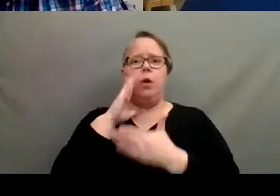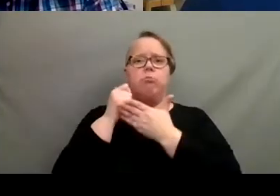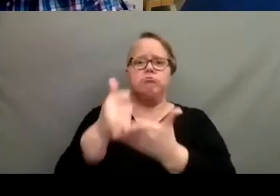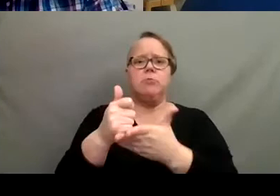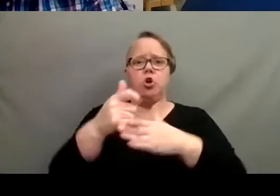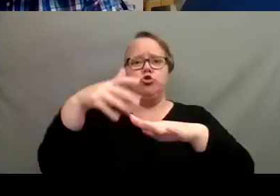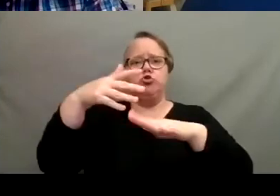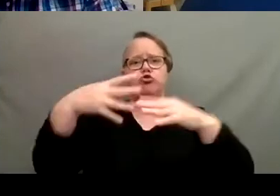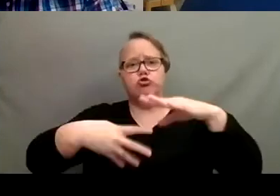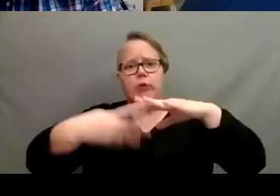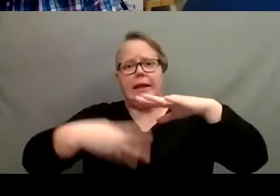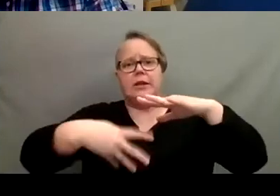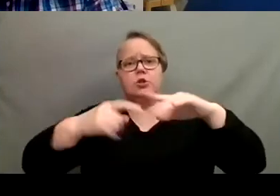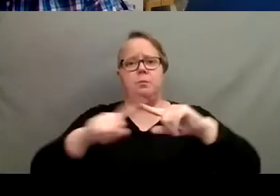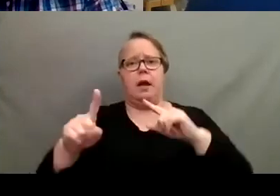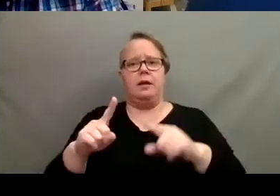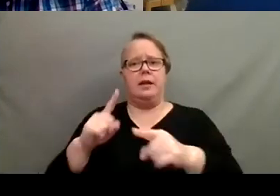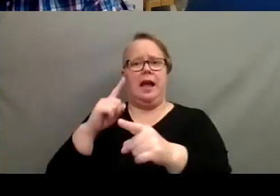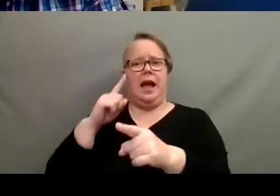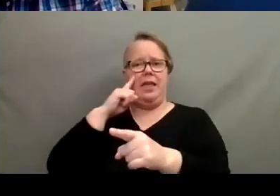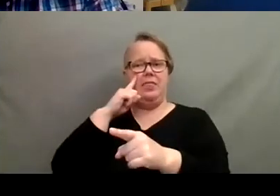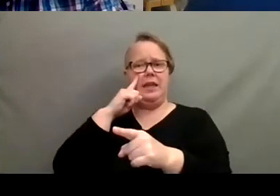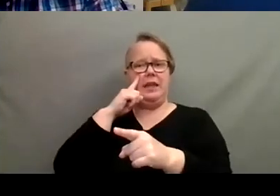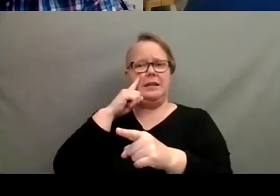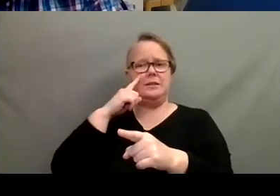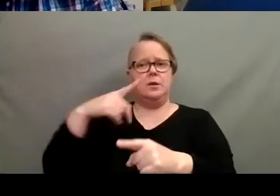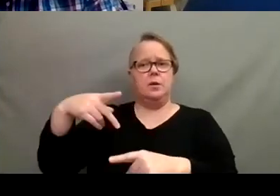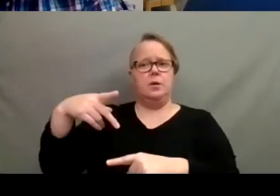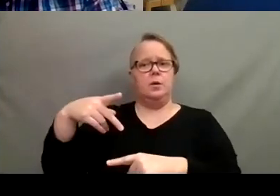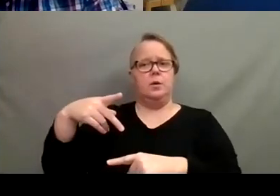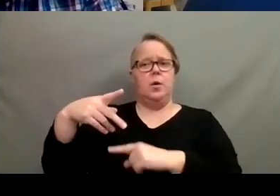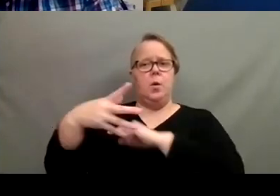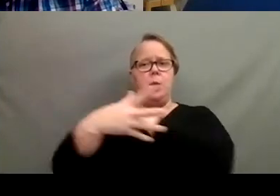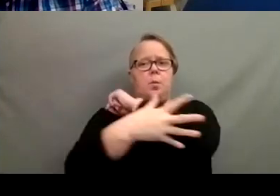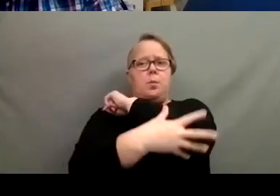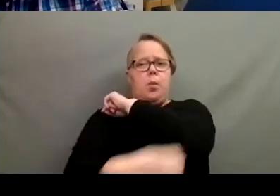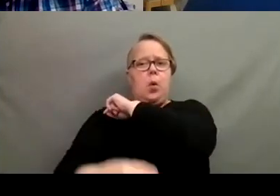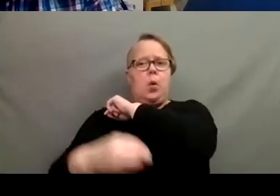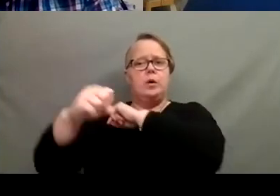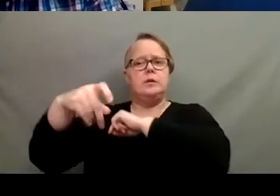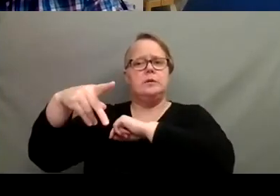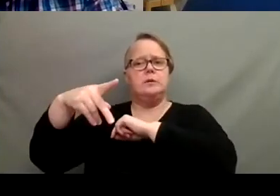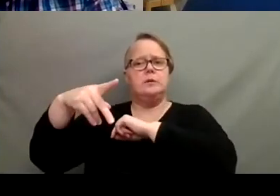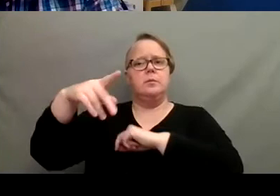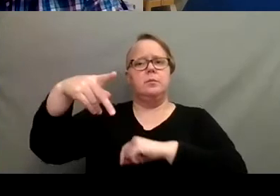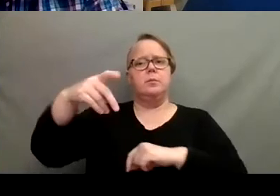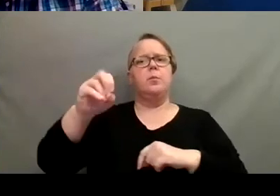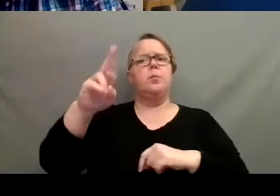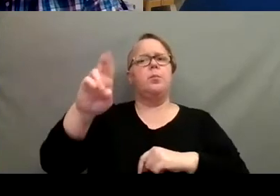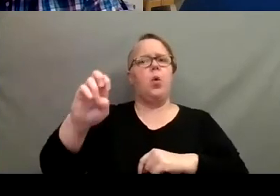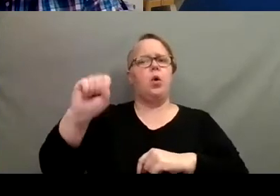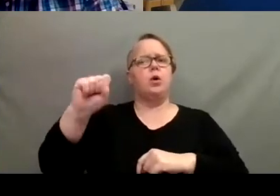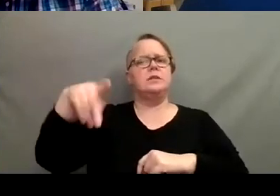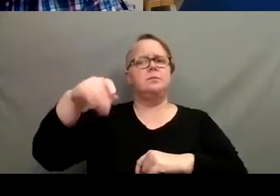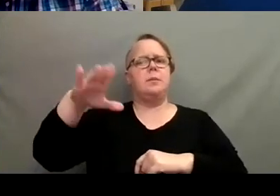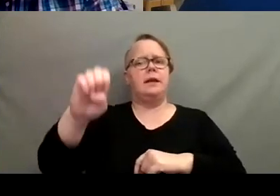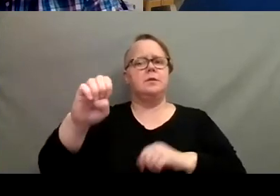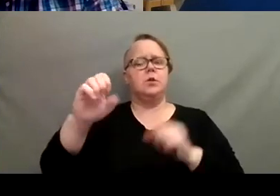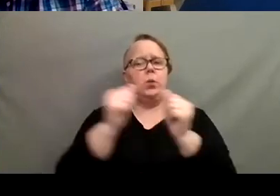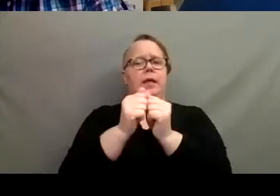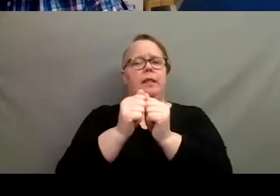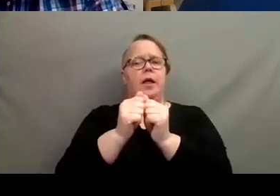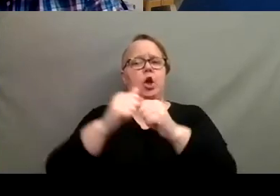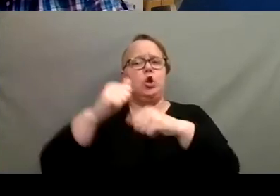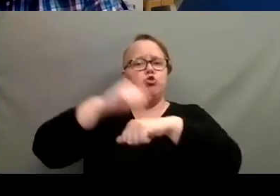it all the time. I think it might be like poor space, you know, like you have larger poor space with your gravel and people